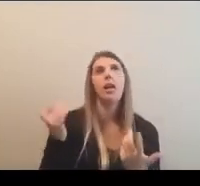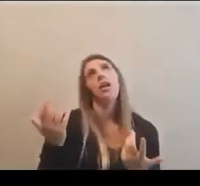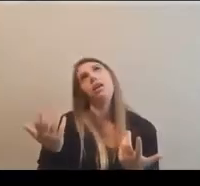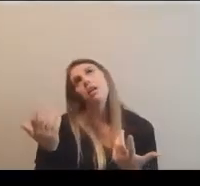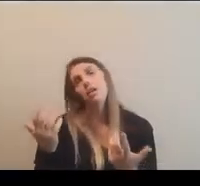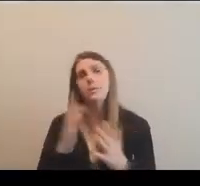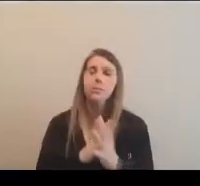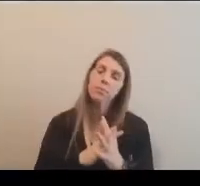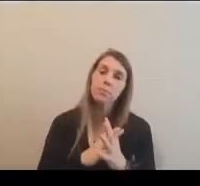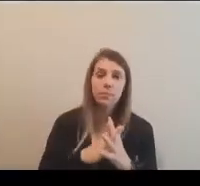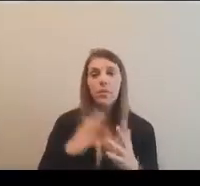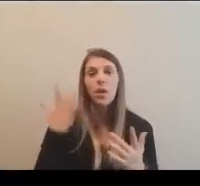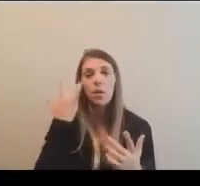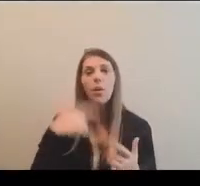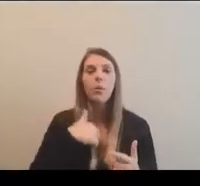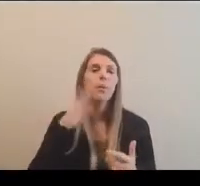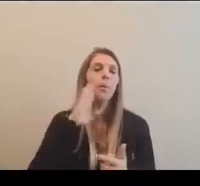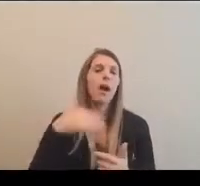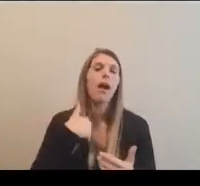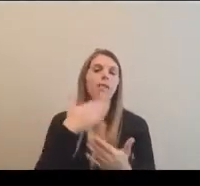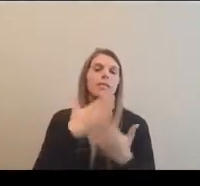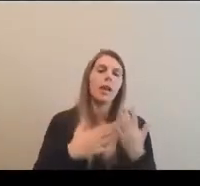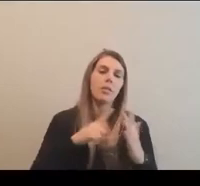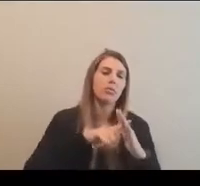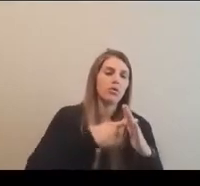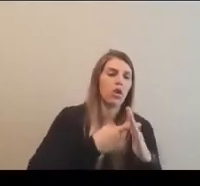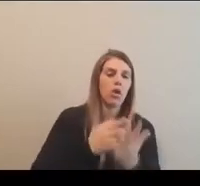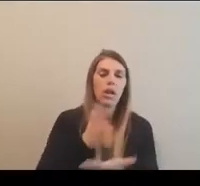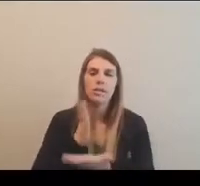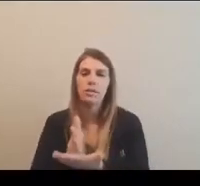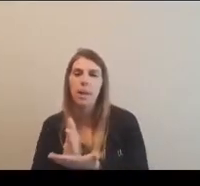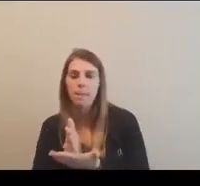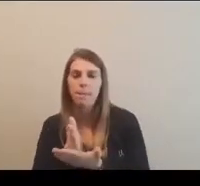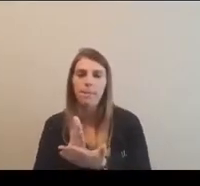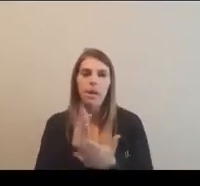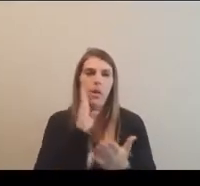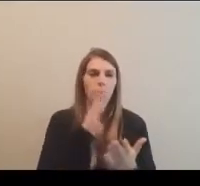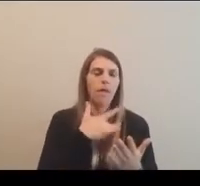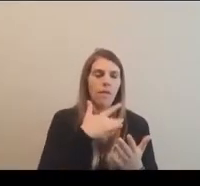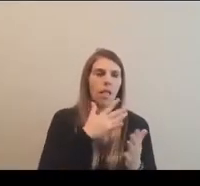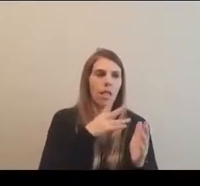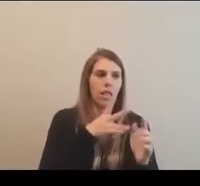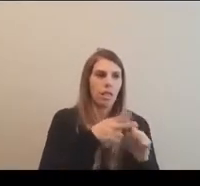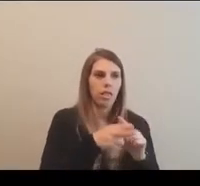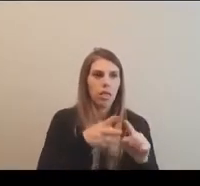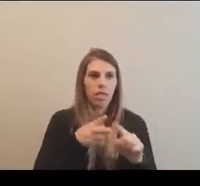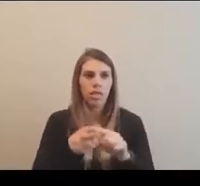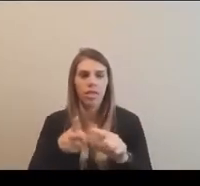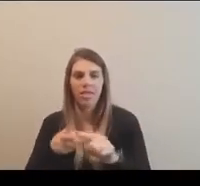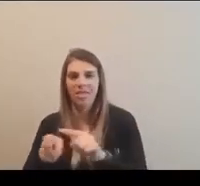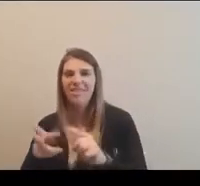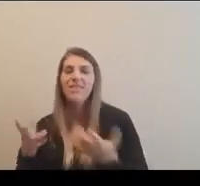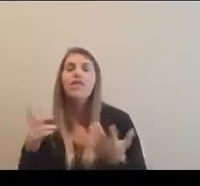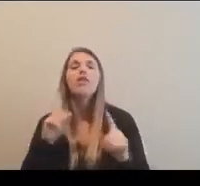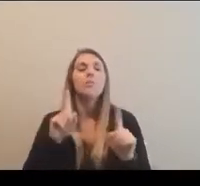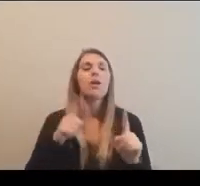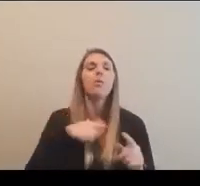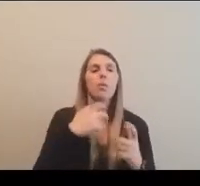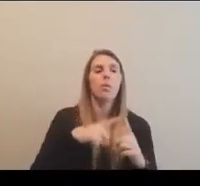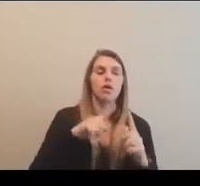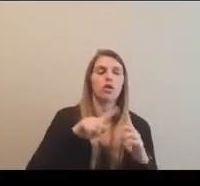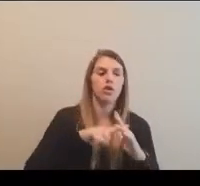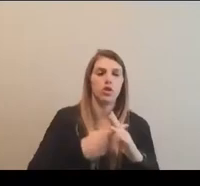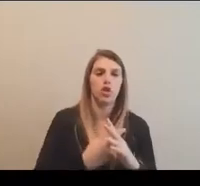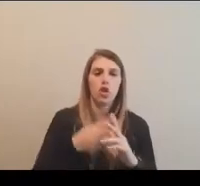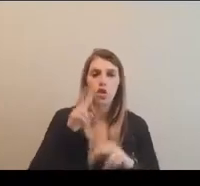will, because we're going to have to have some start and stop time. Um, we really, um, for example, uh, we, we want to begin to look